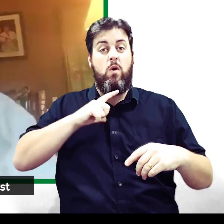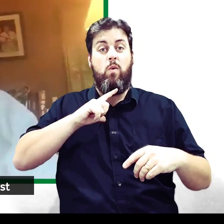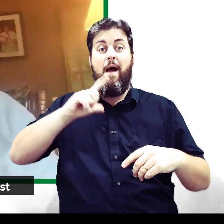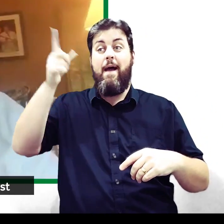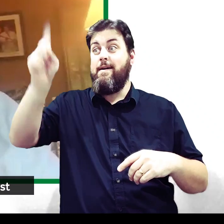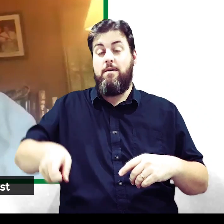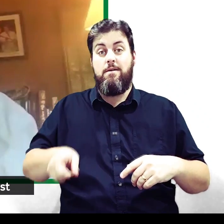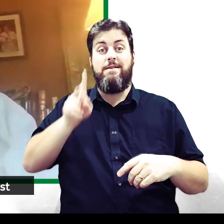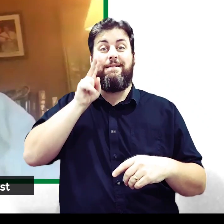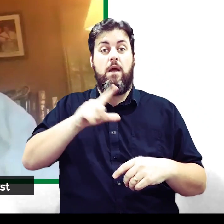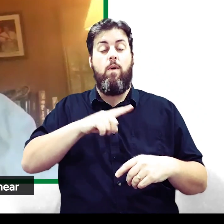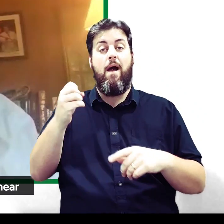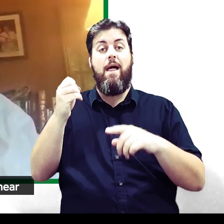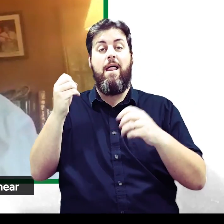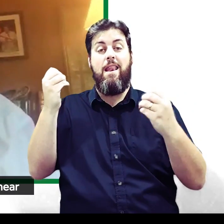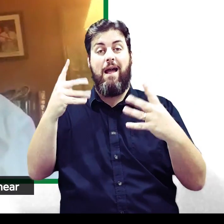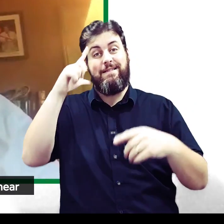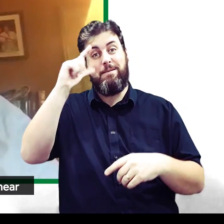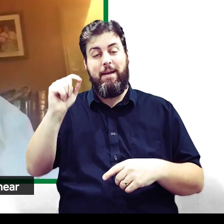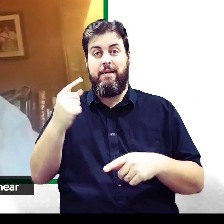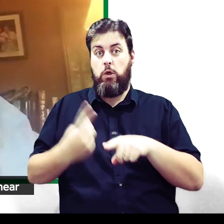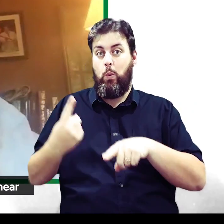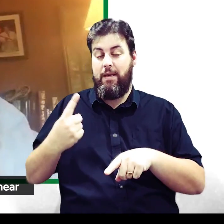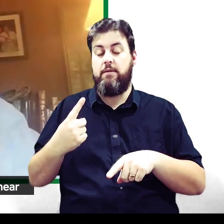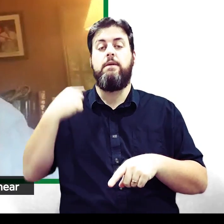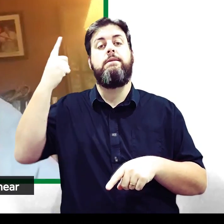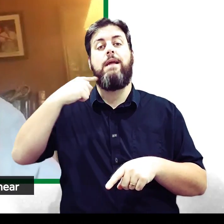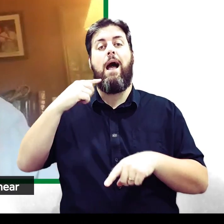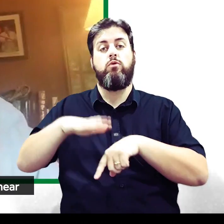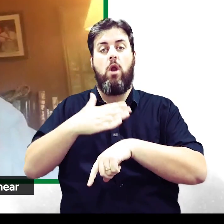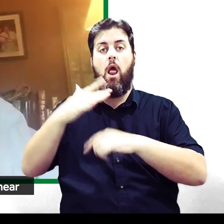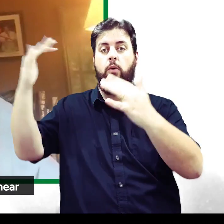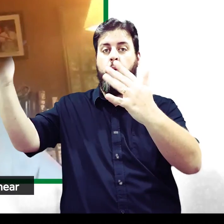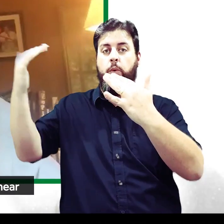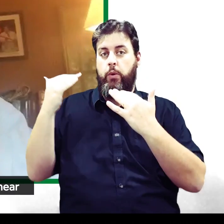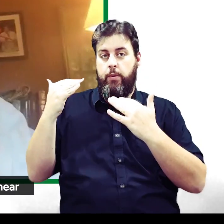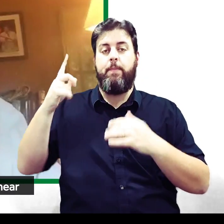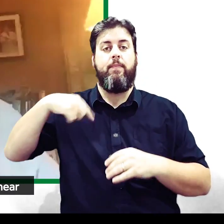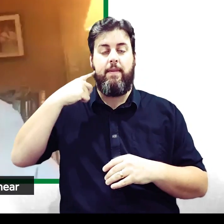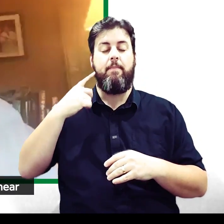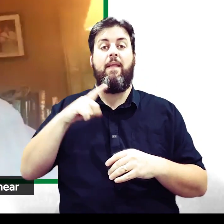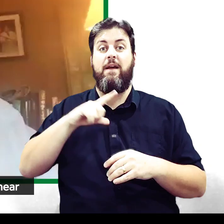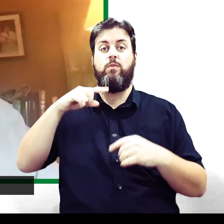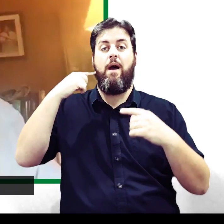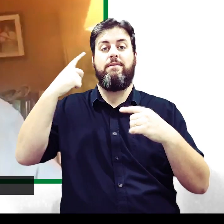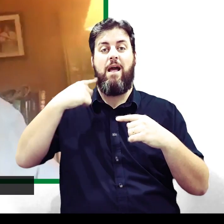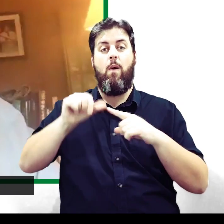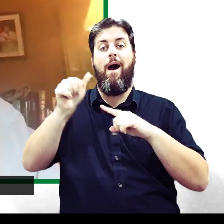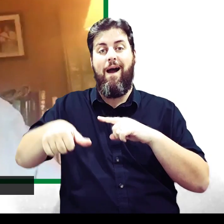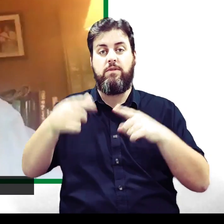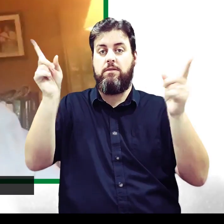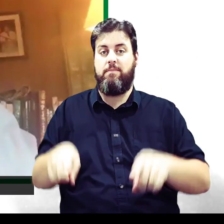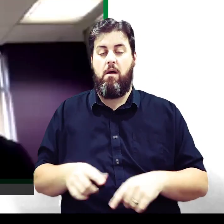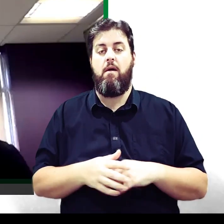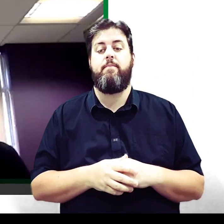because the light travels very fast to your ear, and the sound moves much slower through the atmosphere. So you hear the thunder